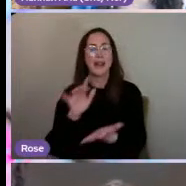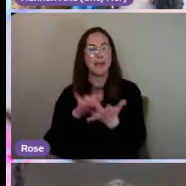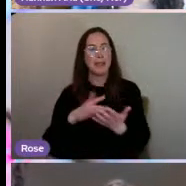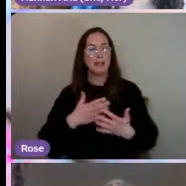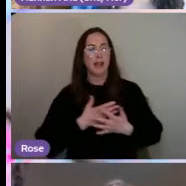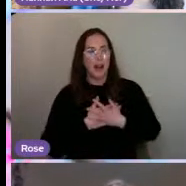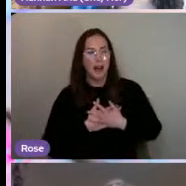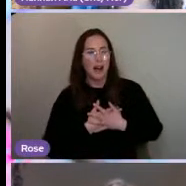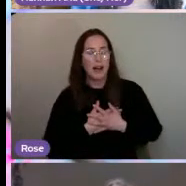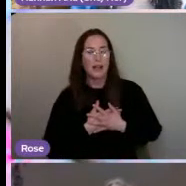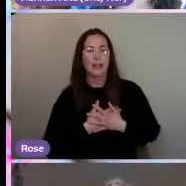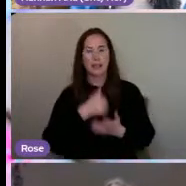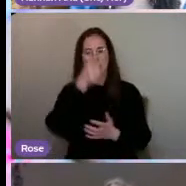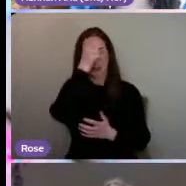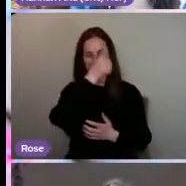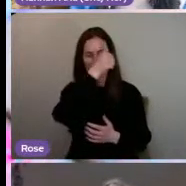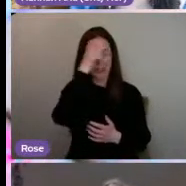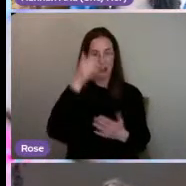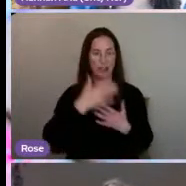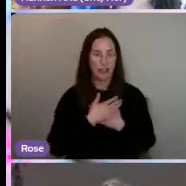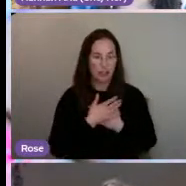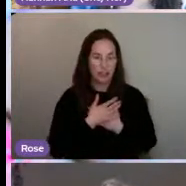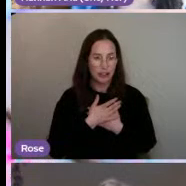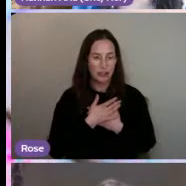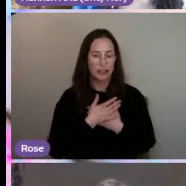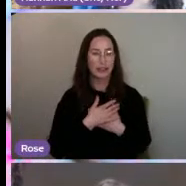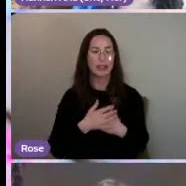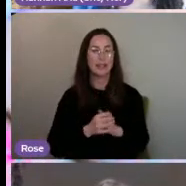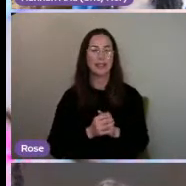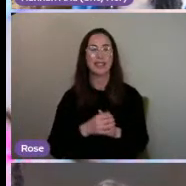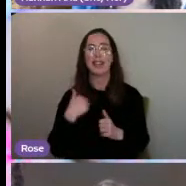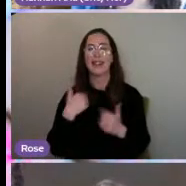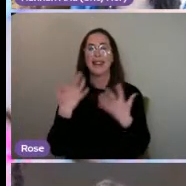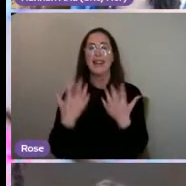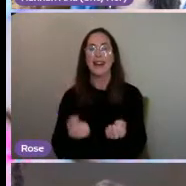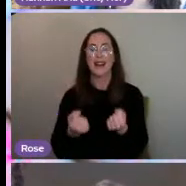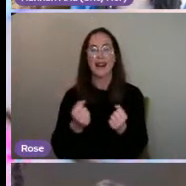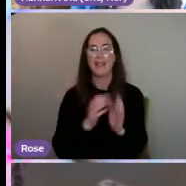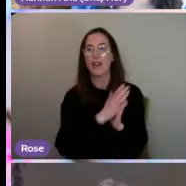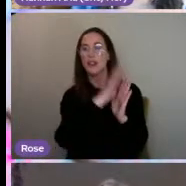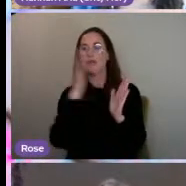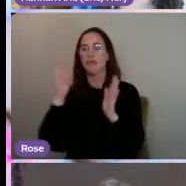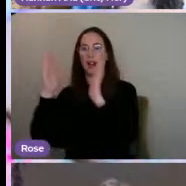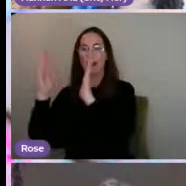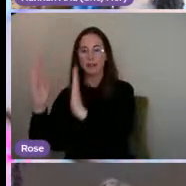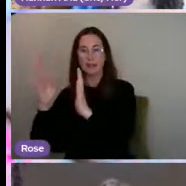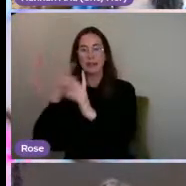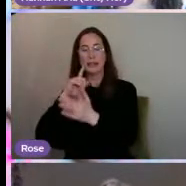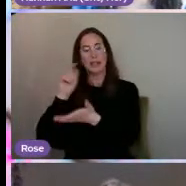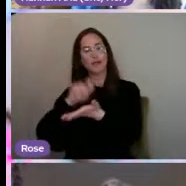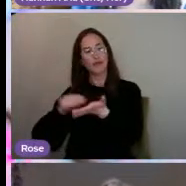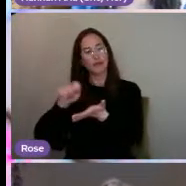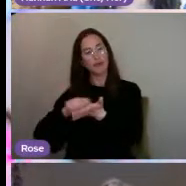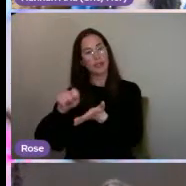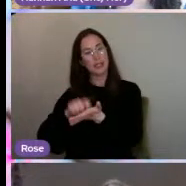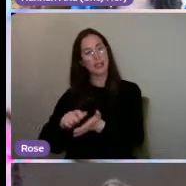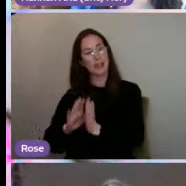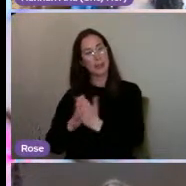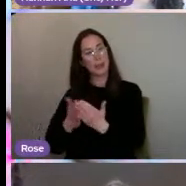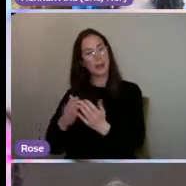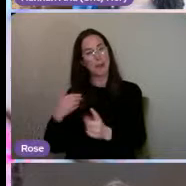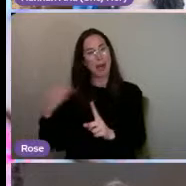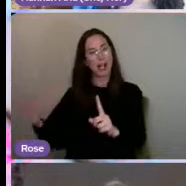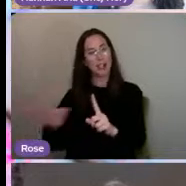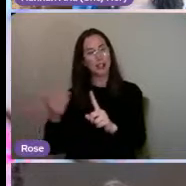heart and my Christianity. And then I've got, on the right, I've written a book, My Journey to